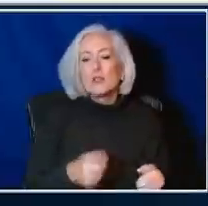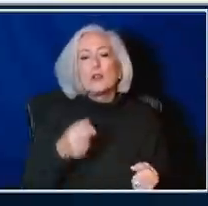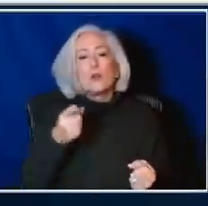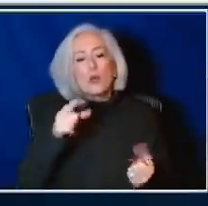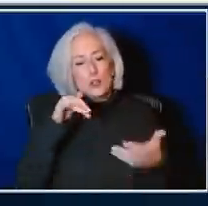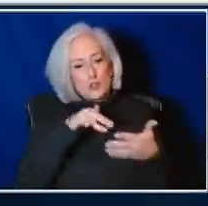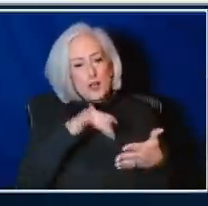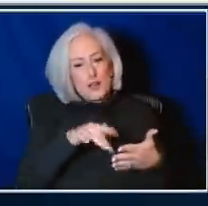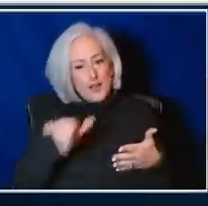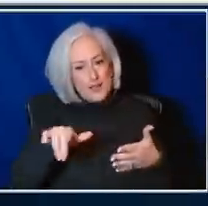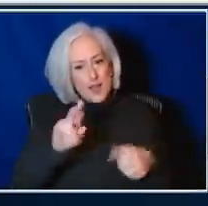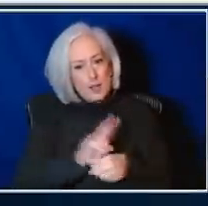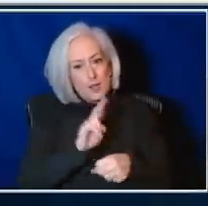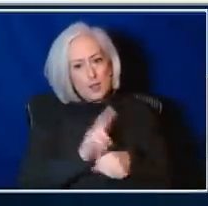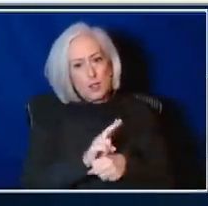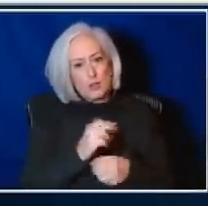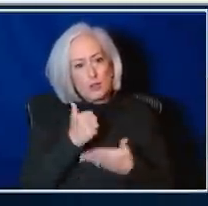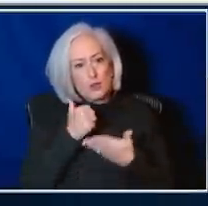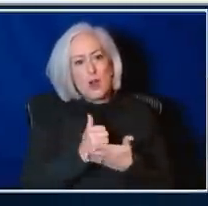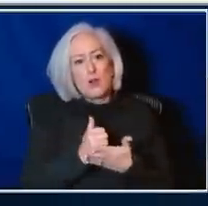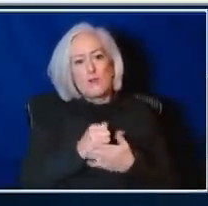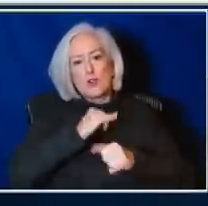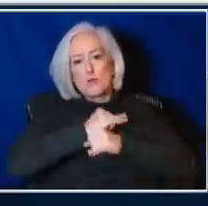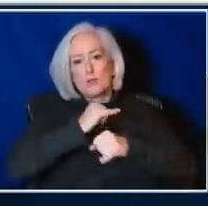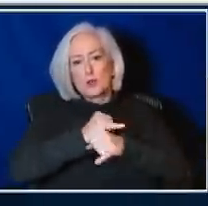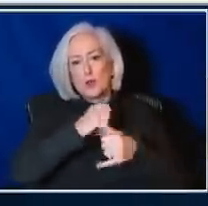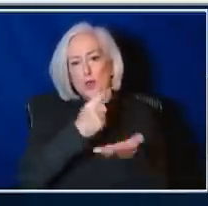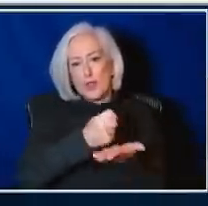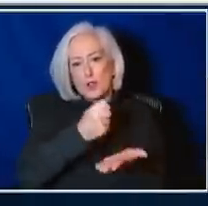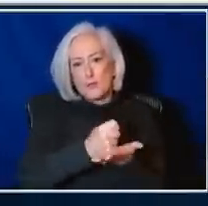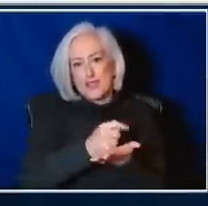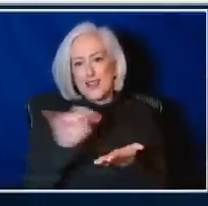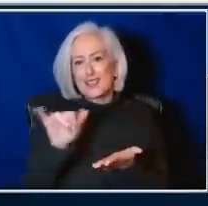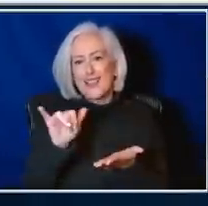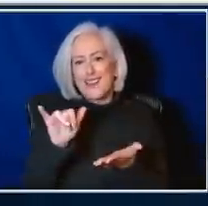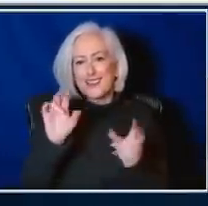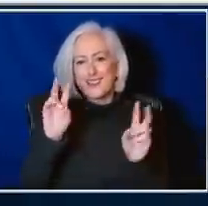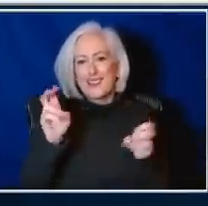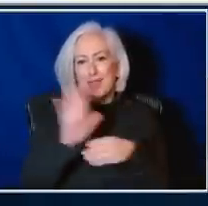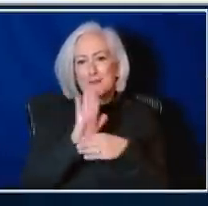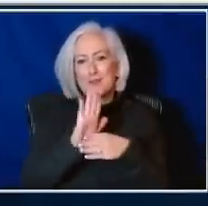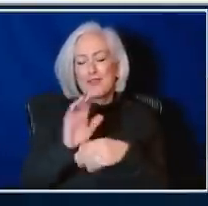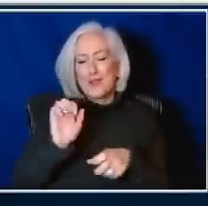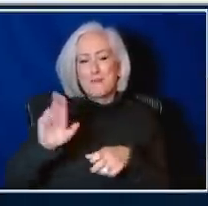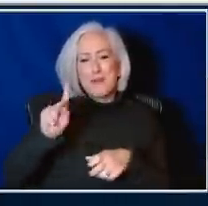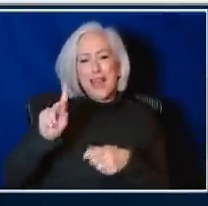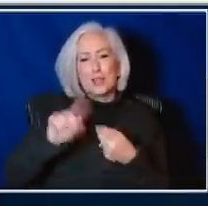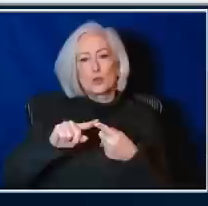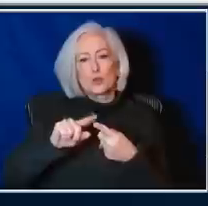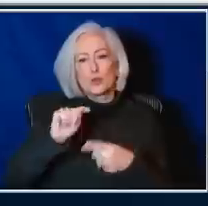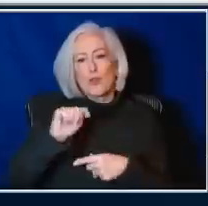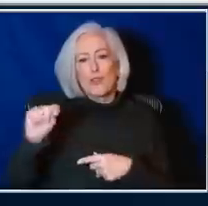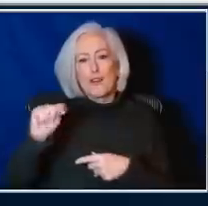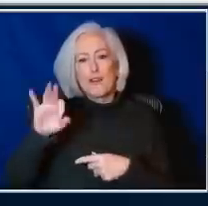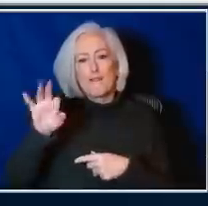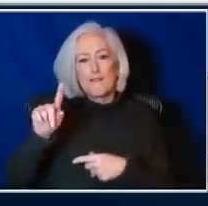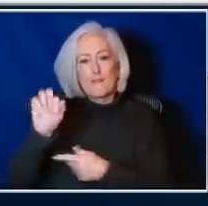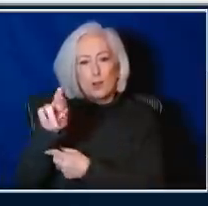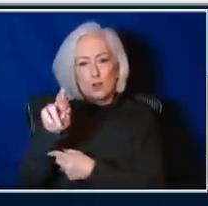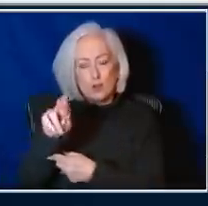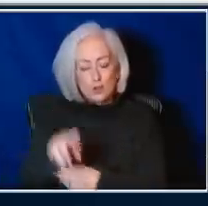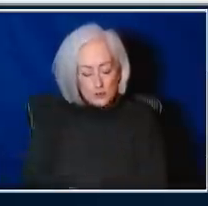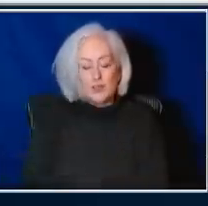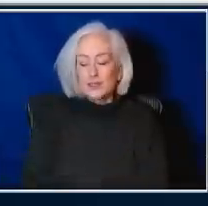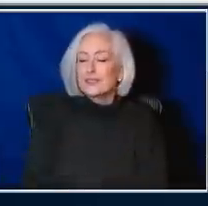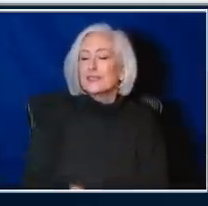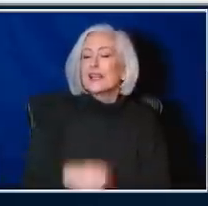Thoughts about this one? It's a little bit about back to the future again, huh? Yeah, I'd certainly like to get Dr. Poland's thoughts, but just to break this